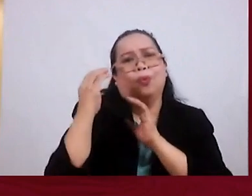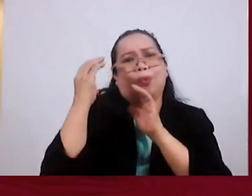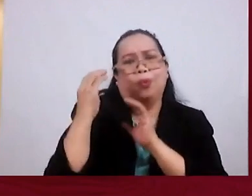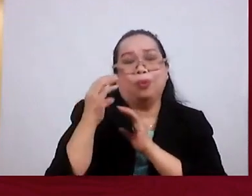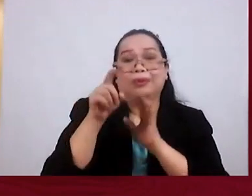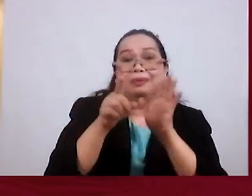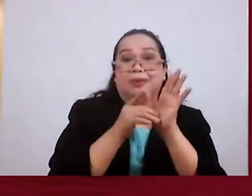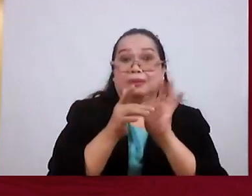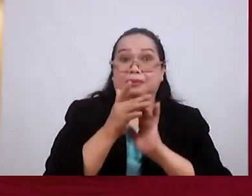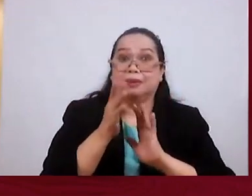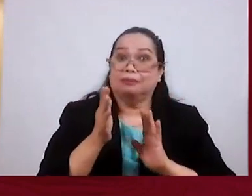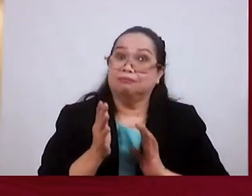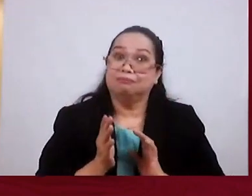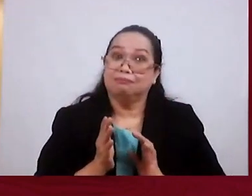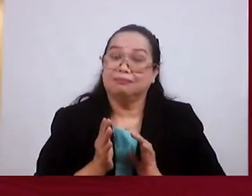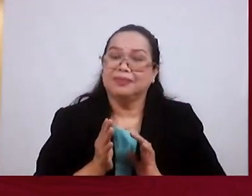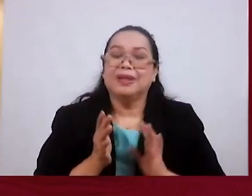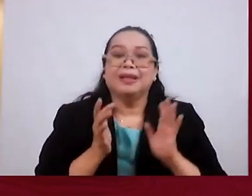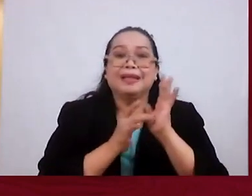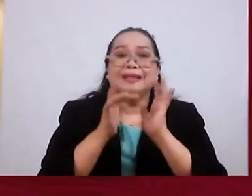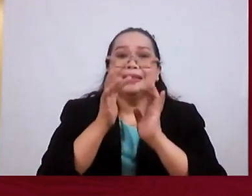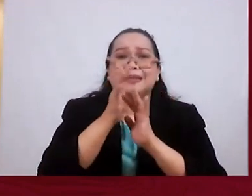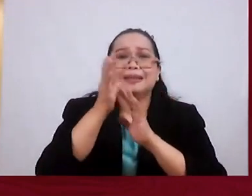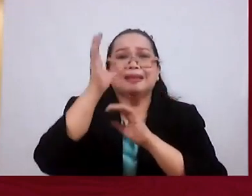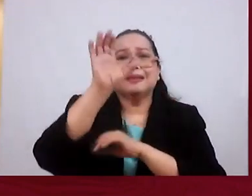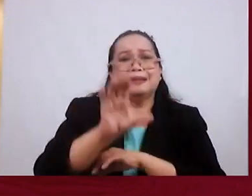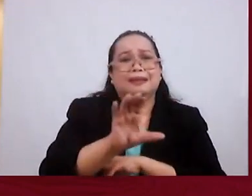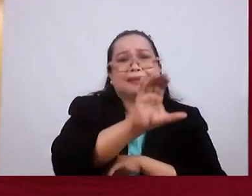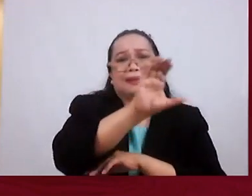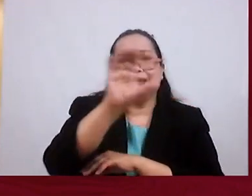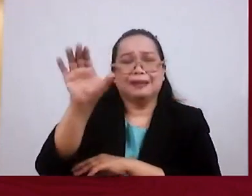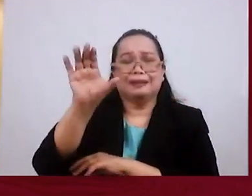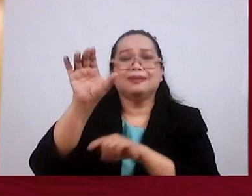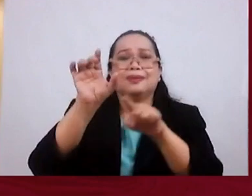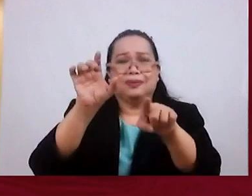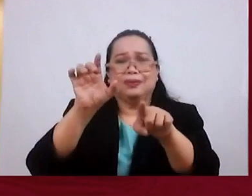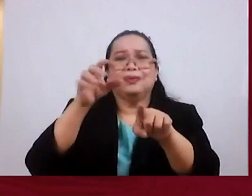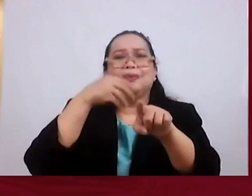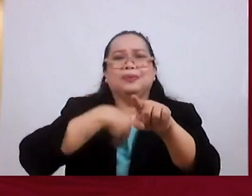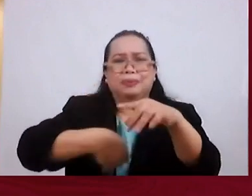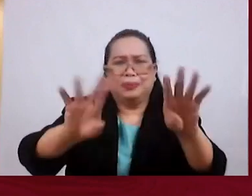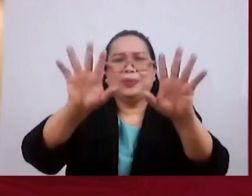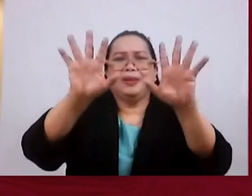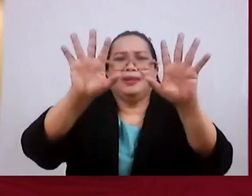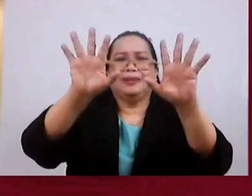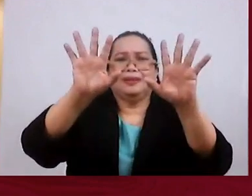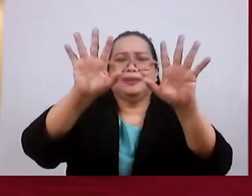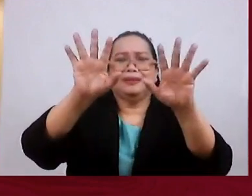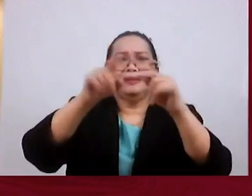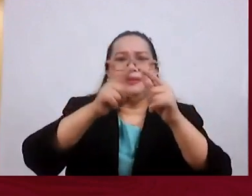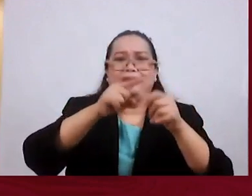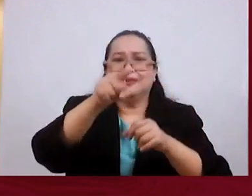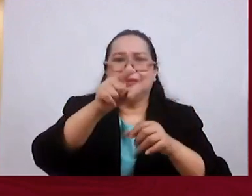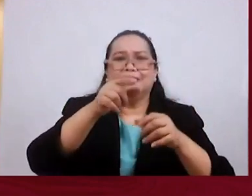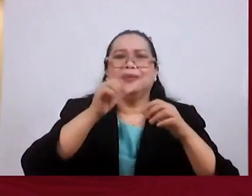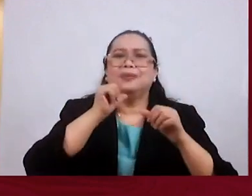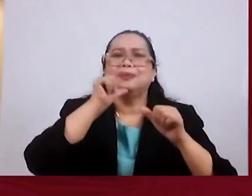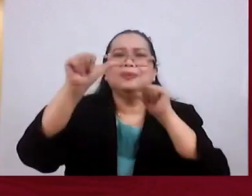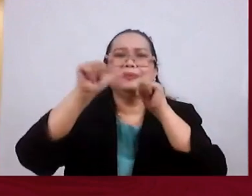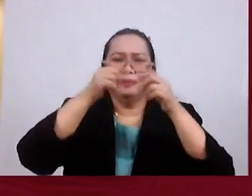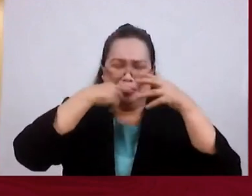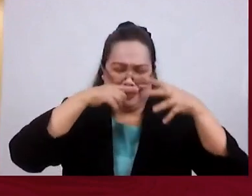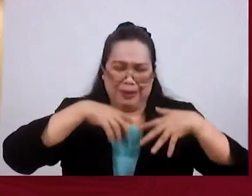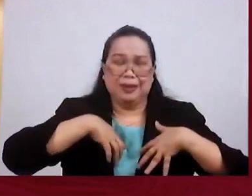Christian The Cross Of Jesus Christ Reminds Us You Can Die To Self Christian It Reminds Us You Can Deny